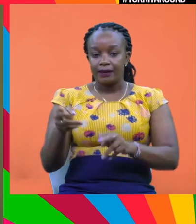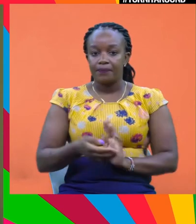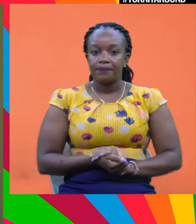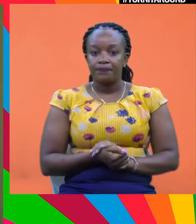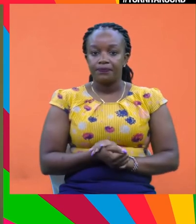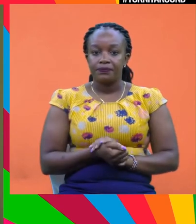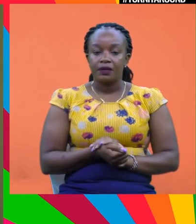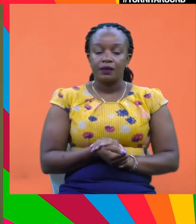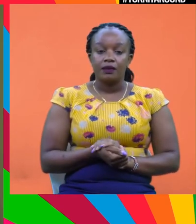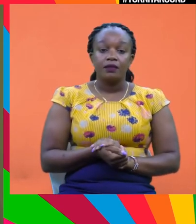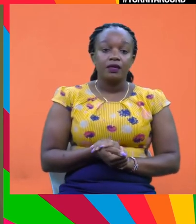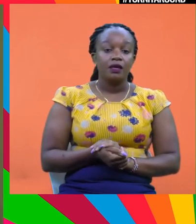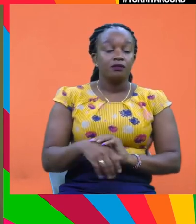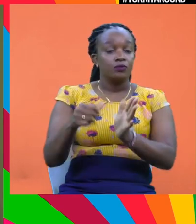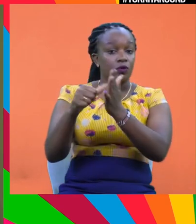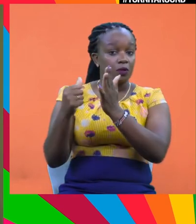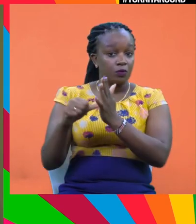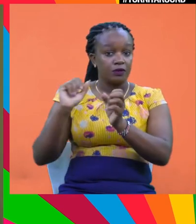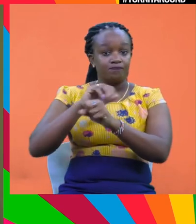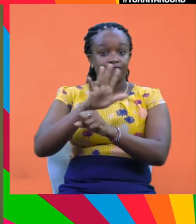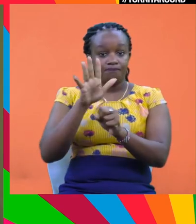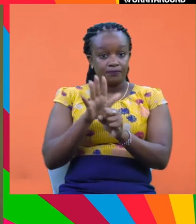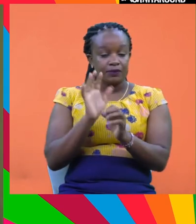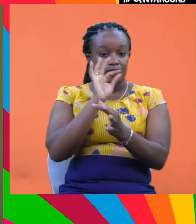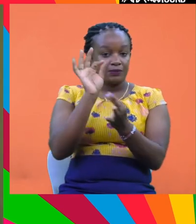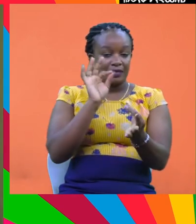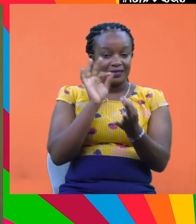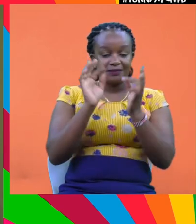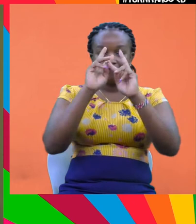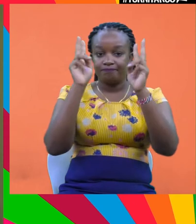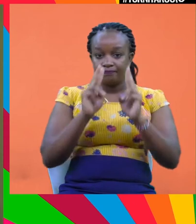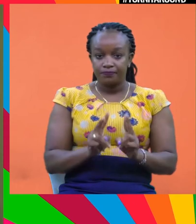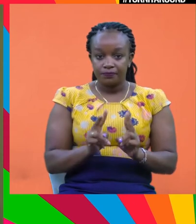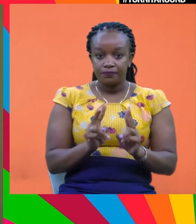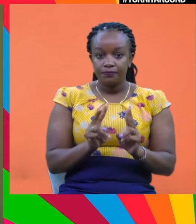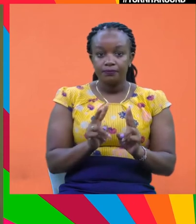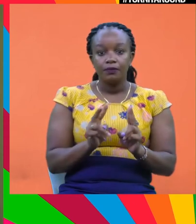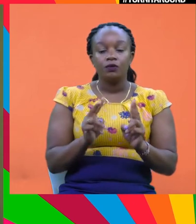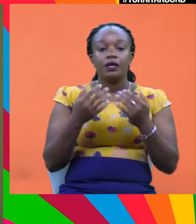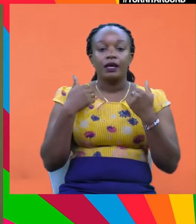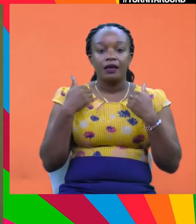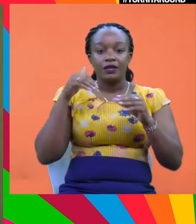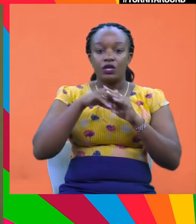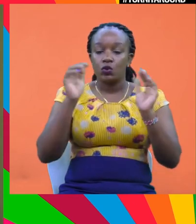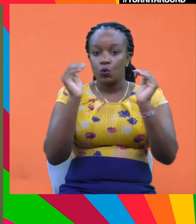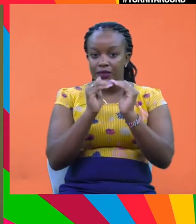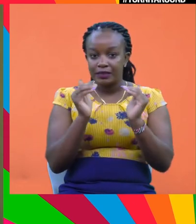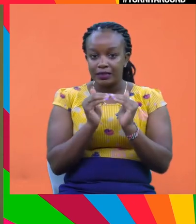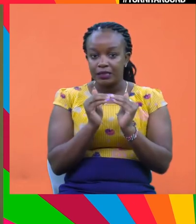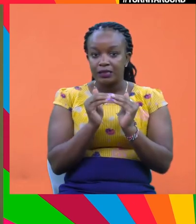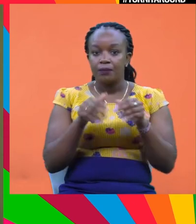The longer-term economic consequences of this crisis are particularly worrisome. Poverty and inequality have risen,